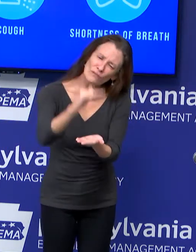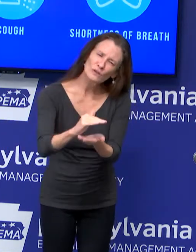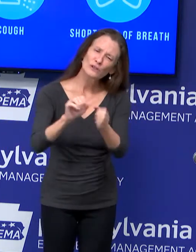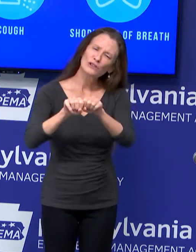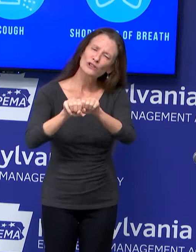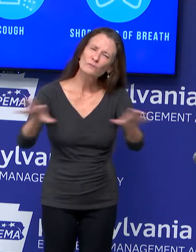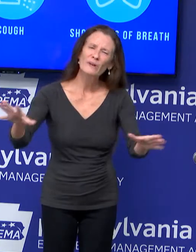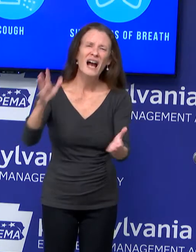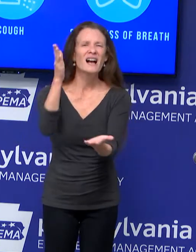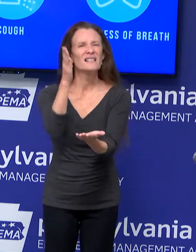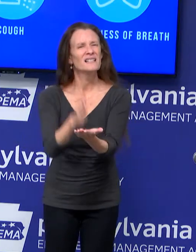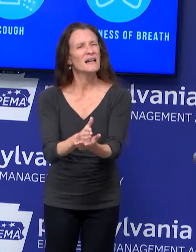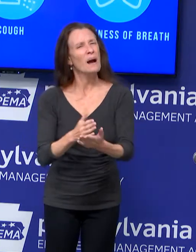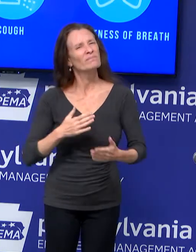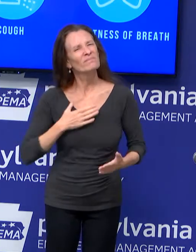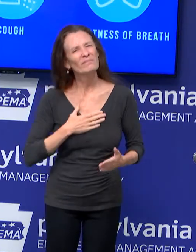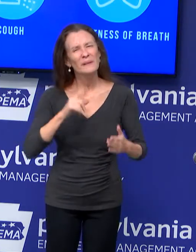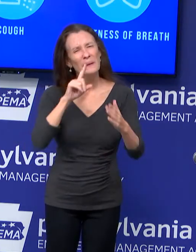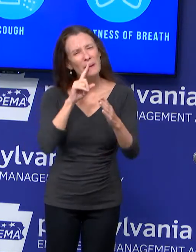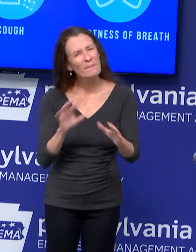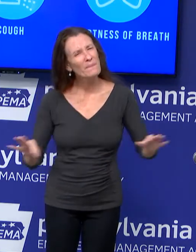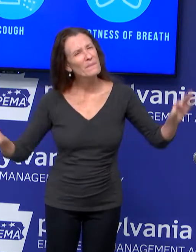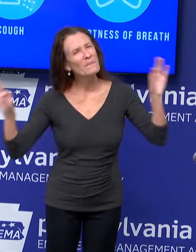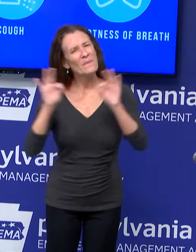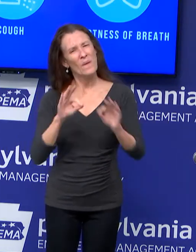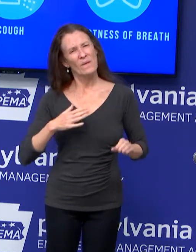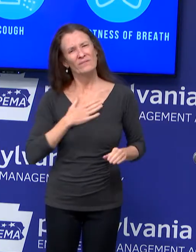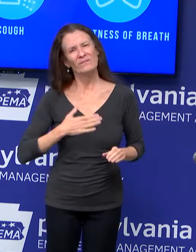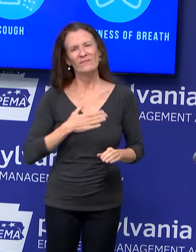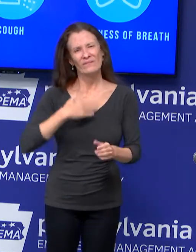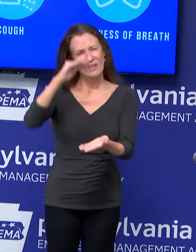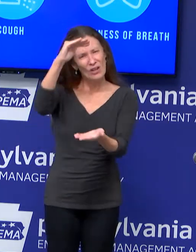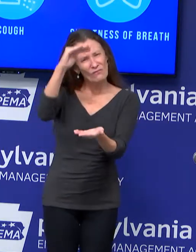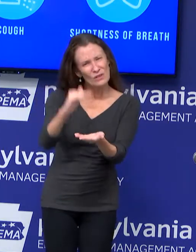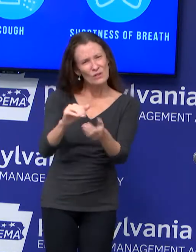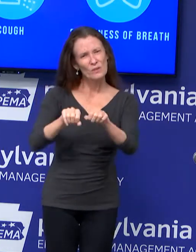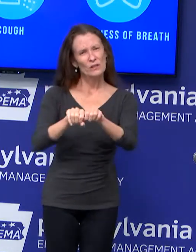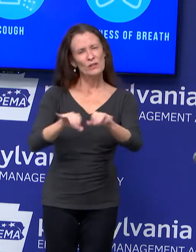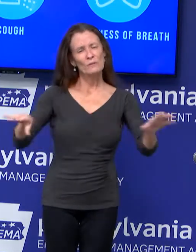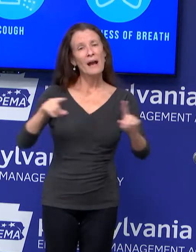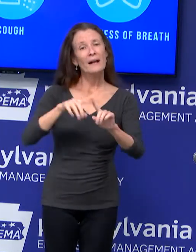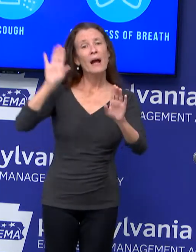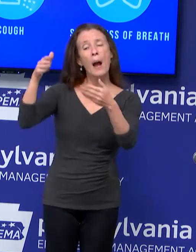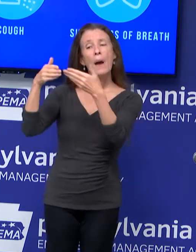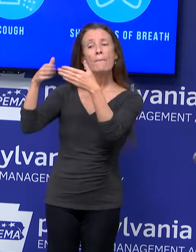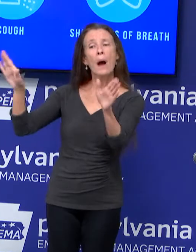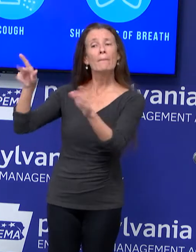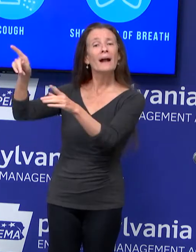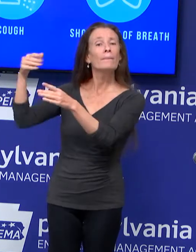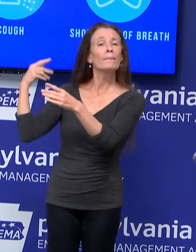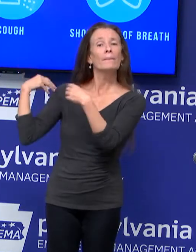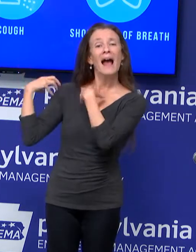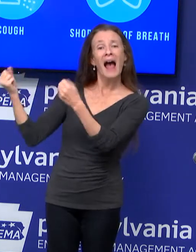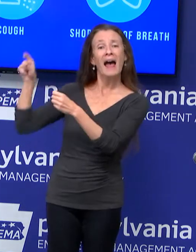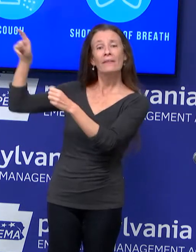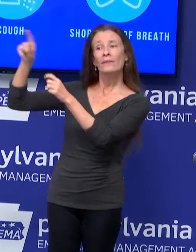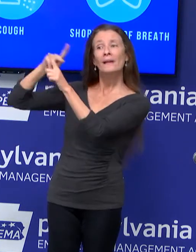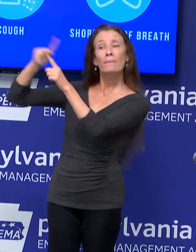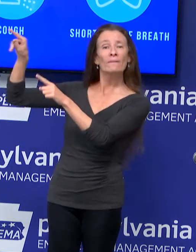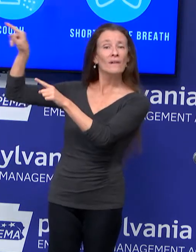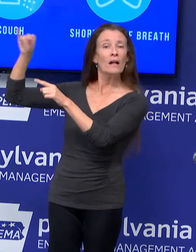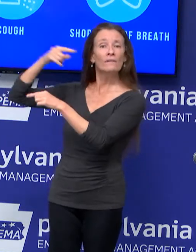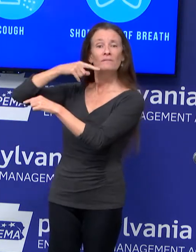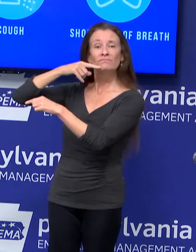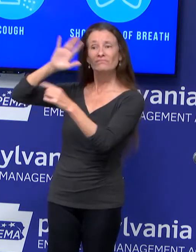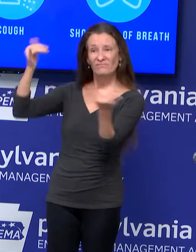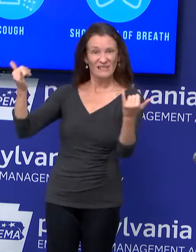Each of us needs to follow the recommendations from public health professionals at all levels, nationally, including Dr. Fauci,